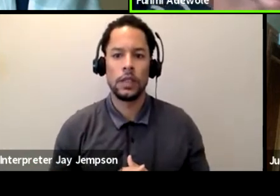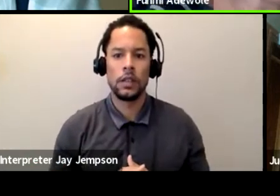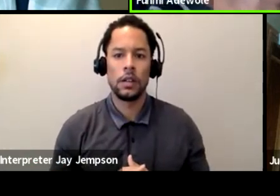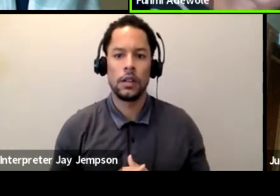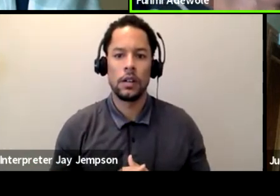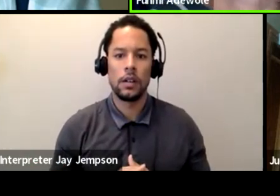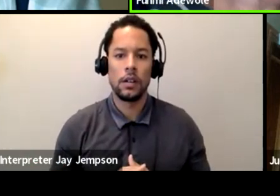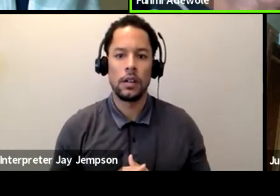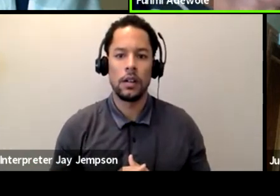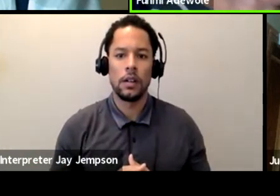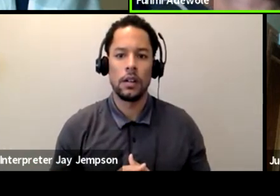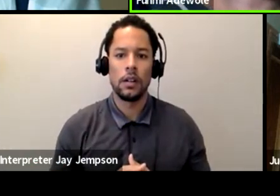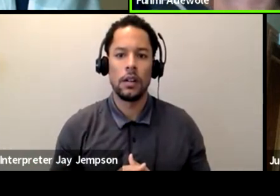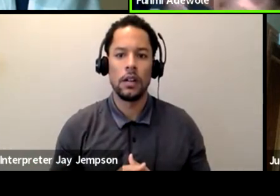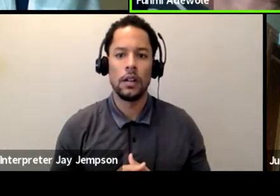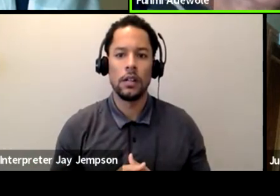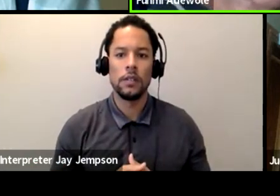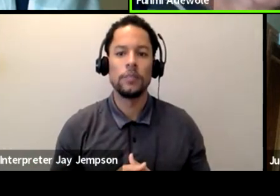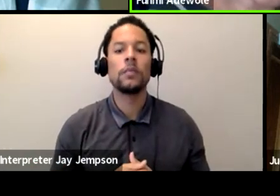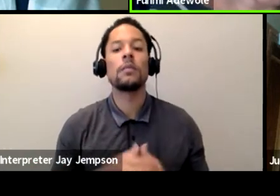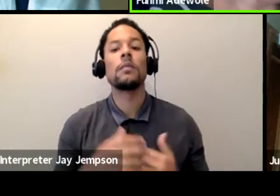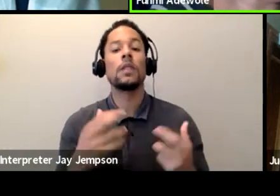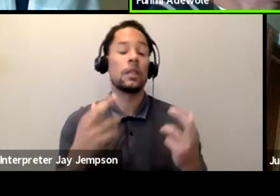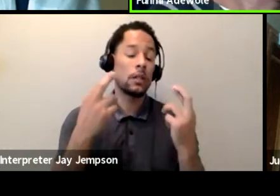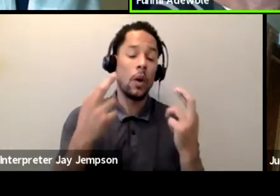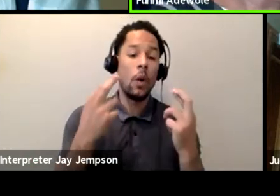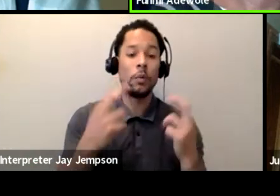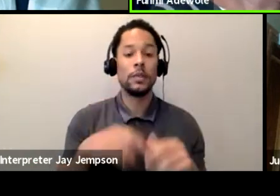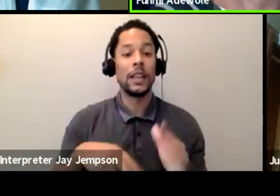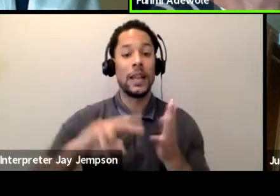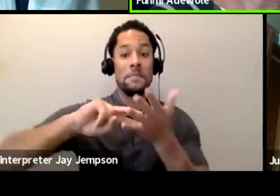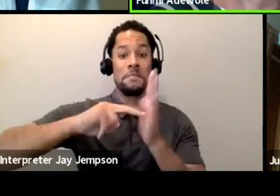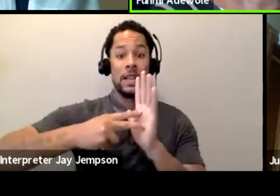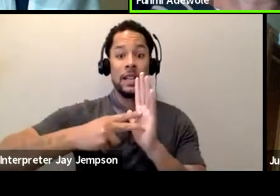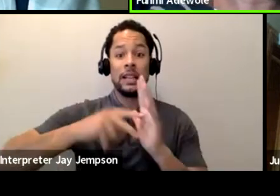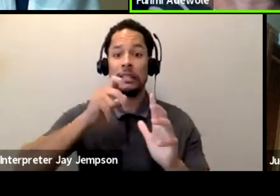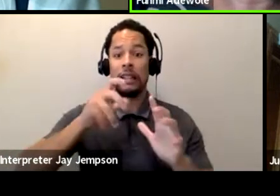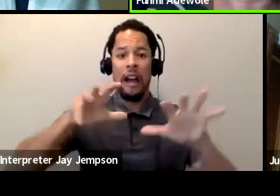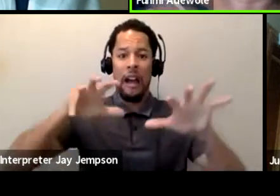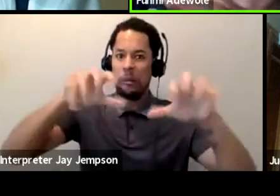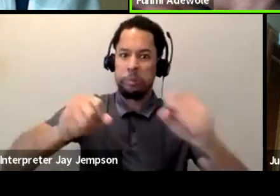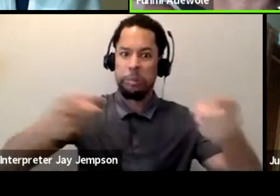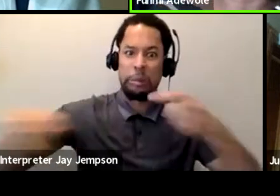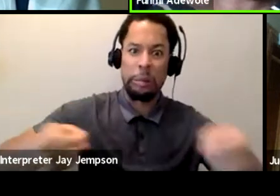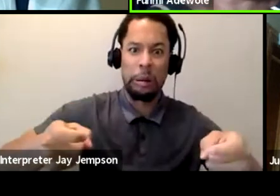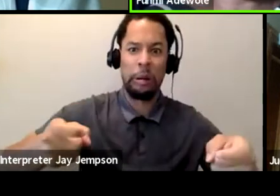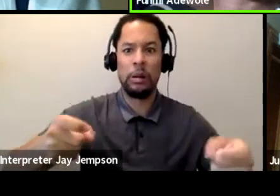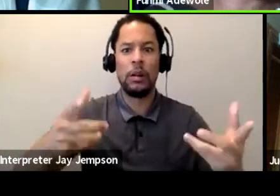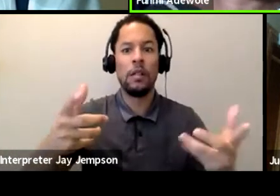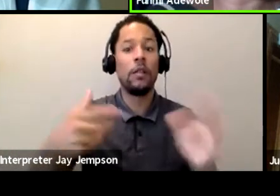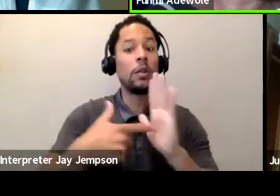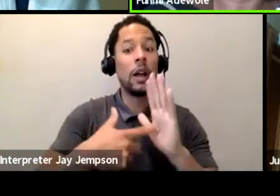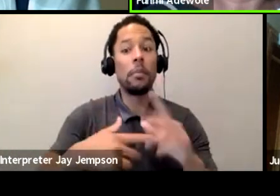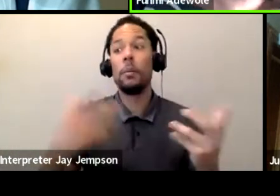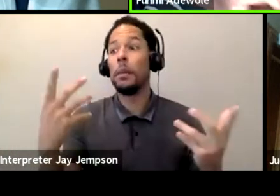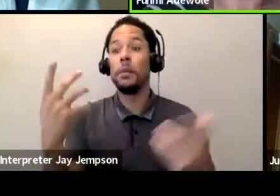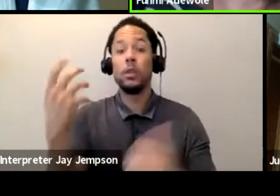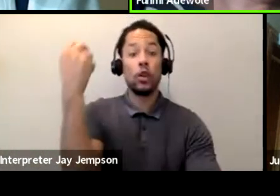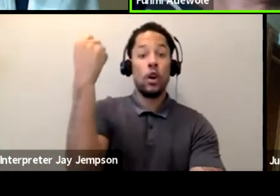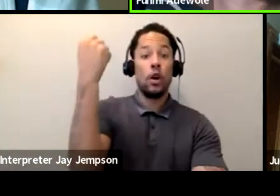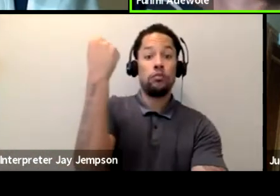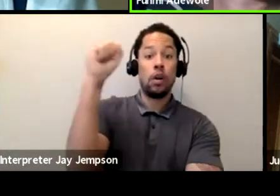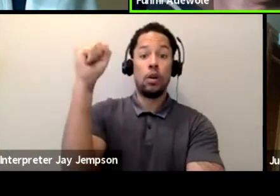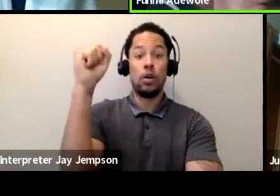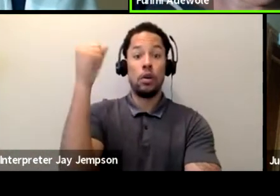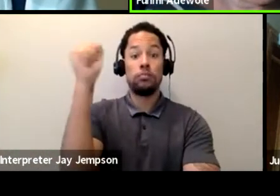hijacked by other bodies, because you might bring out a play and there's, there's a certain protest group that might actually try and